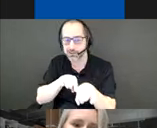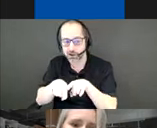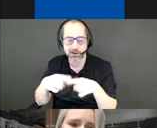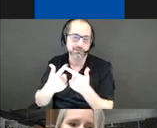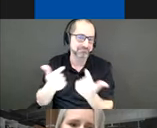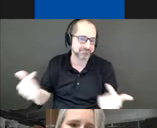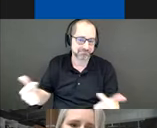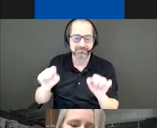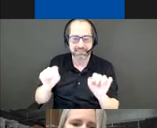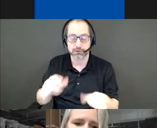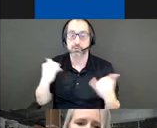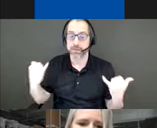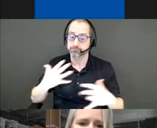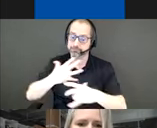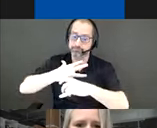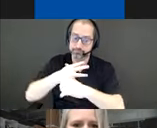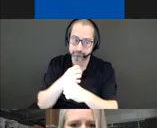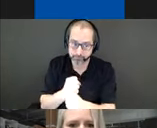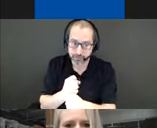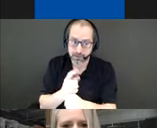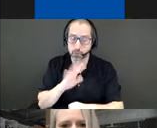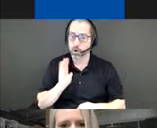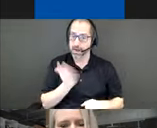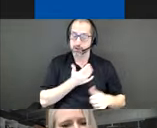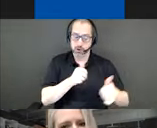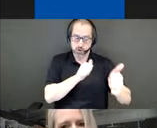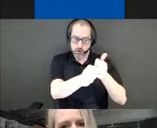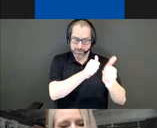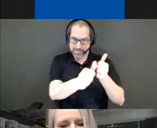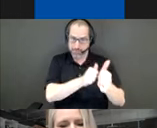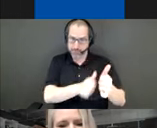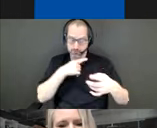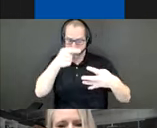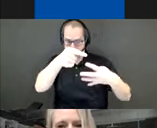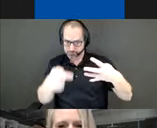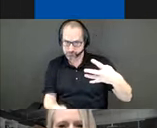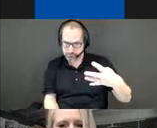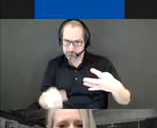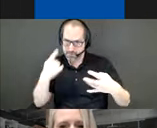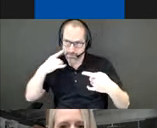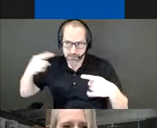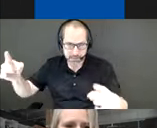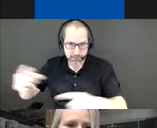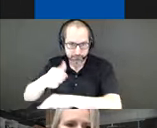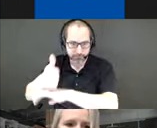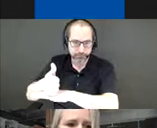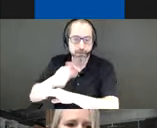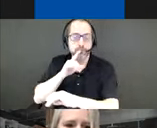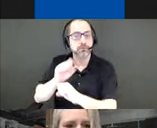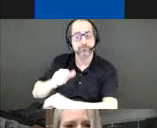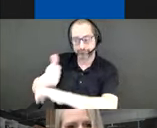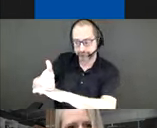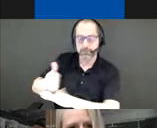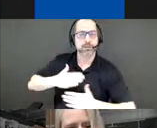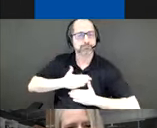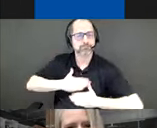conclusion, returning to the competition's original goals and objectives. Number one, the installation finds joy in the everyday and embraces